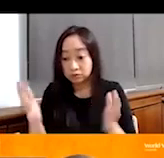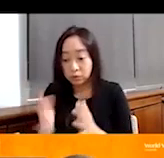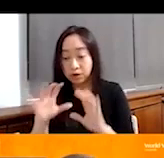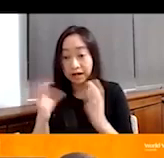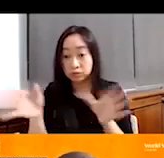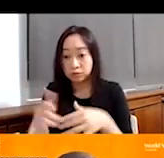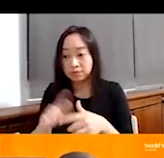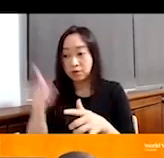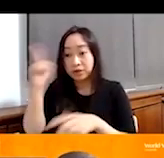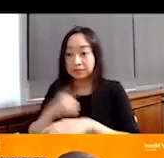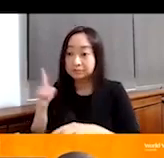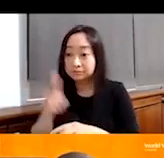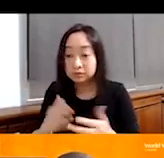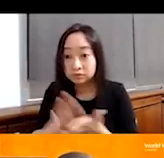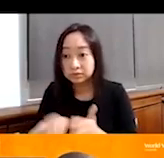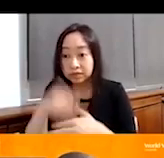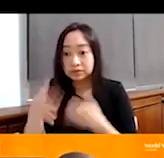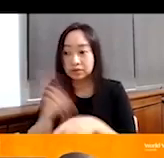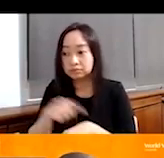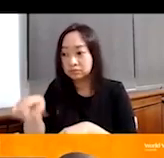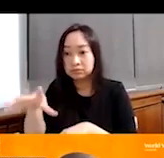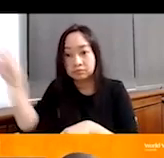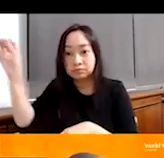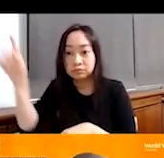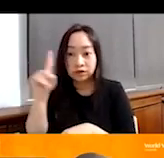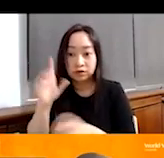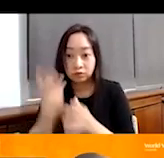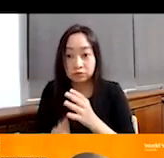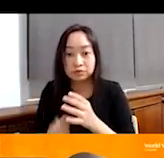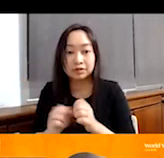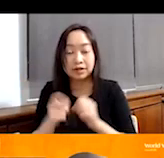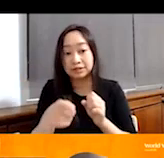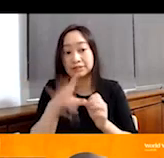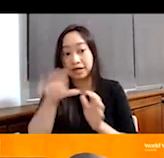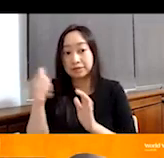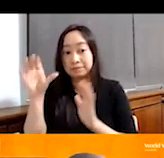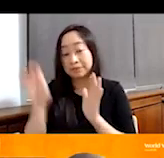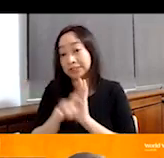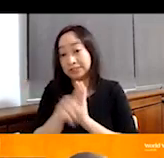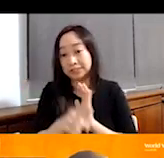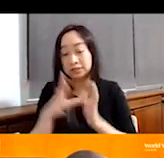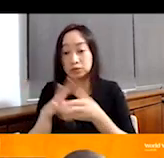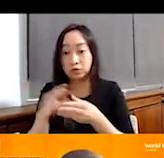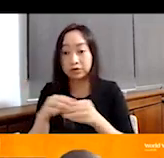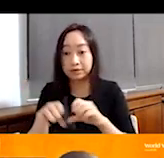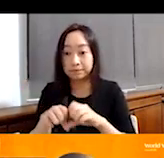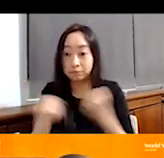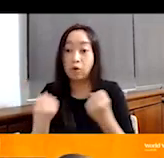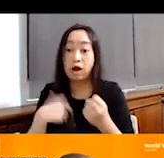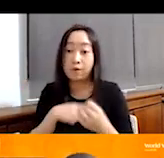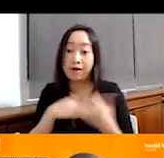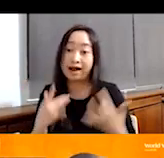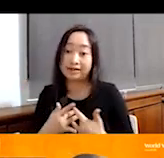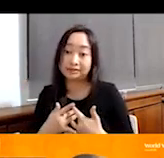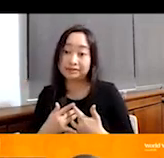Well, you know, one of the, I think the next picture that, that Faith is going to be showing is a story that I think broke our hearts when we,